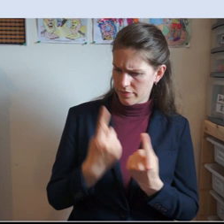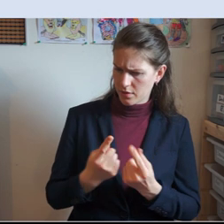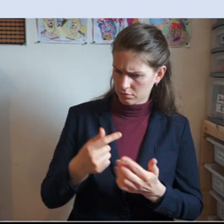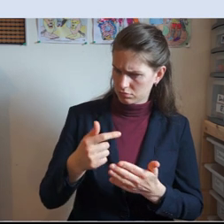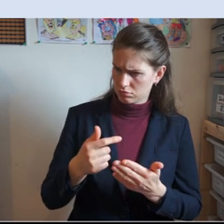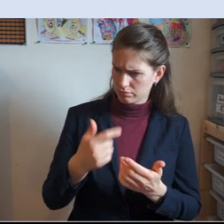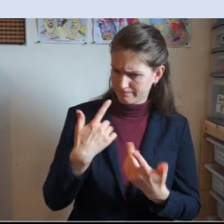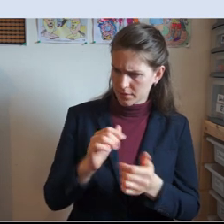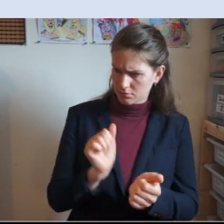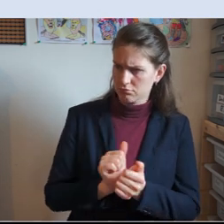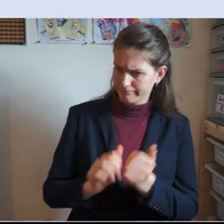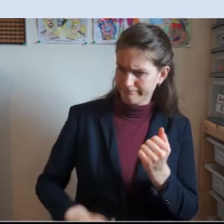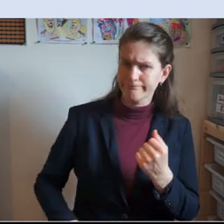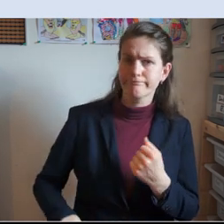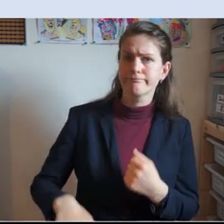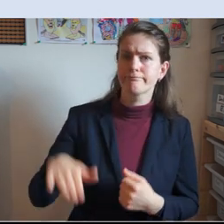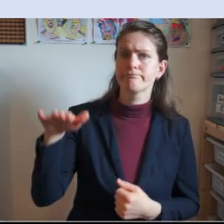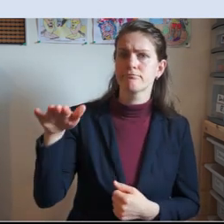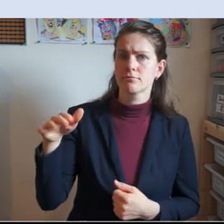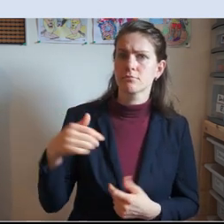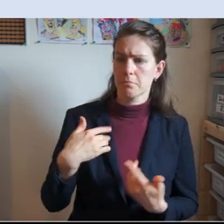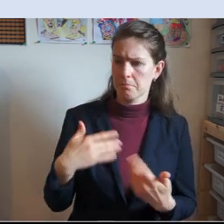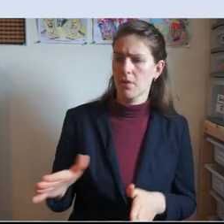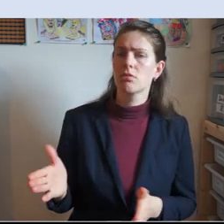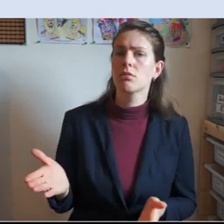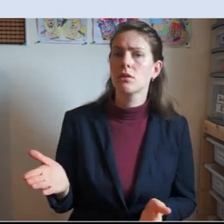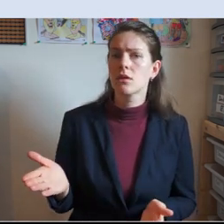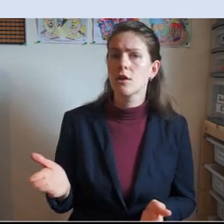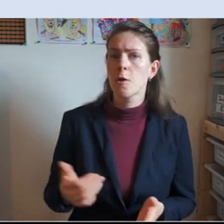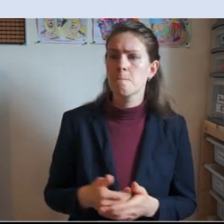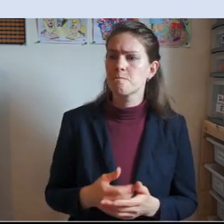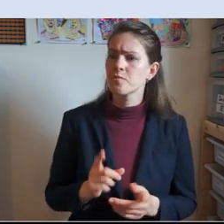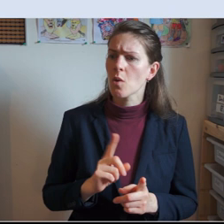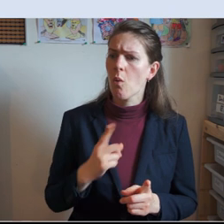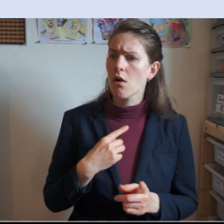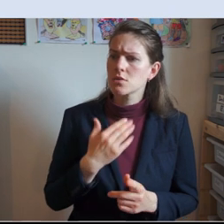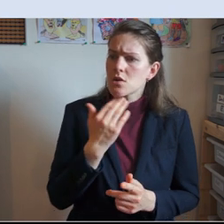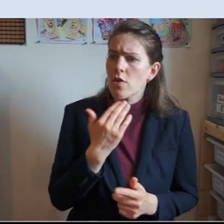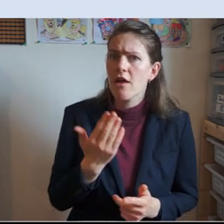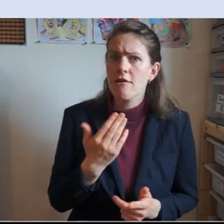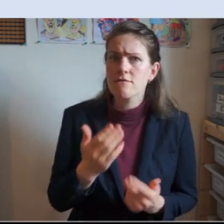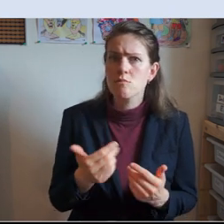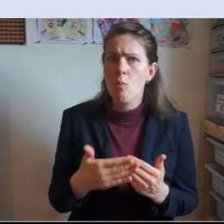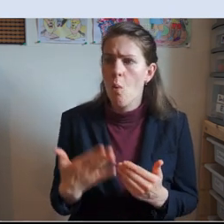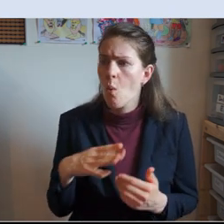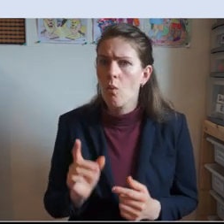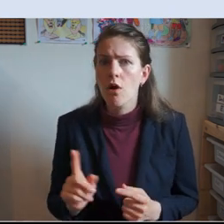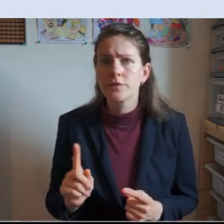things have I kept from my youth up, what lack I yet.